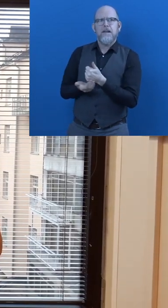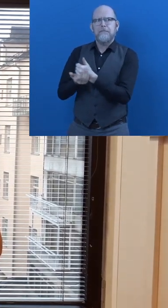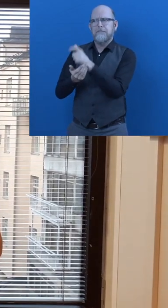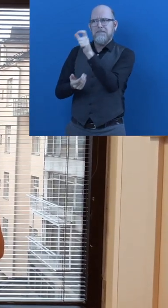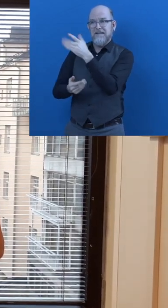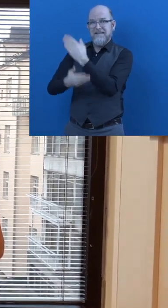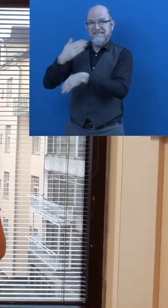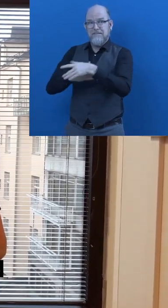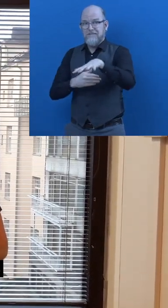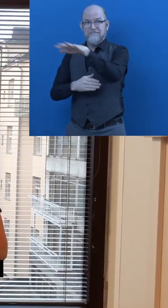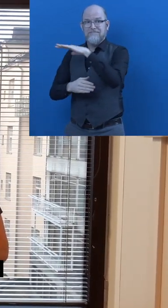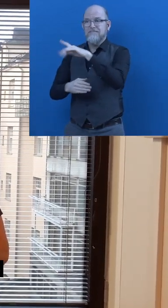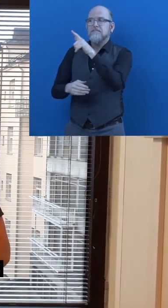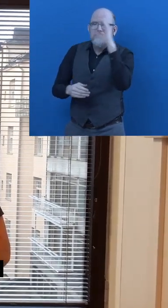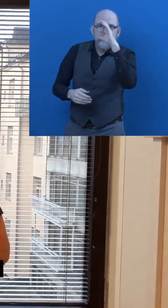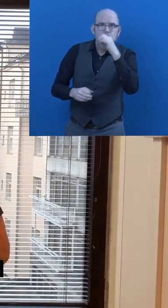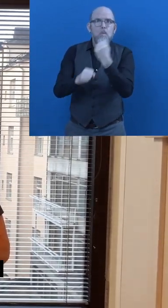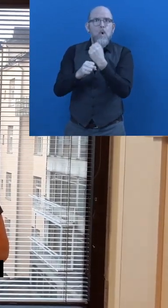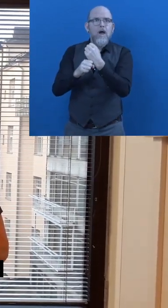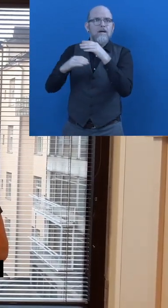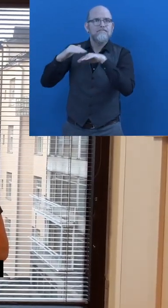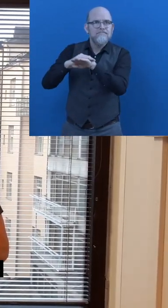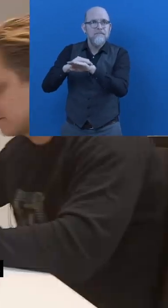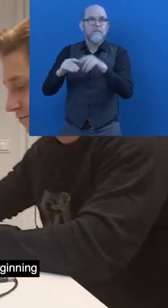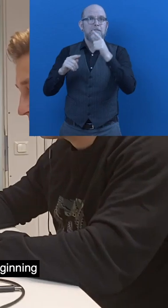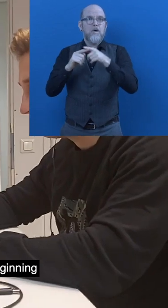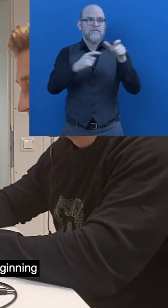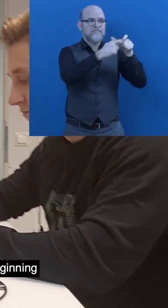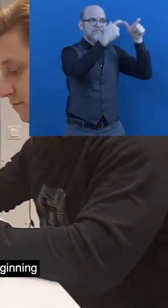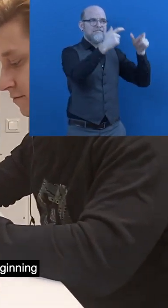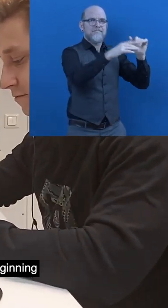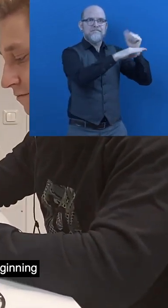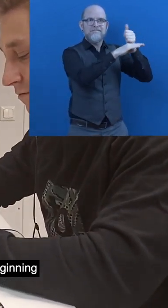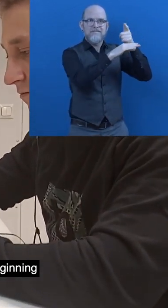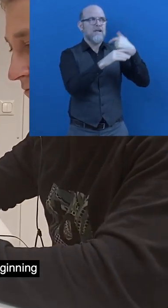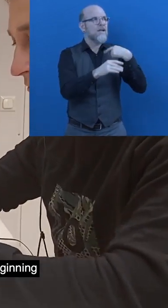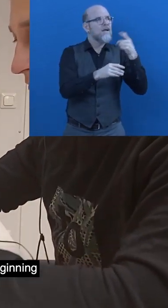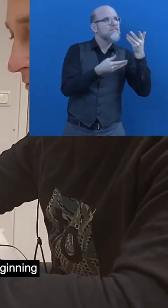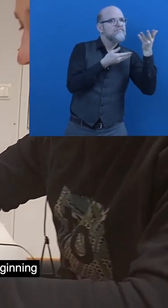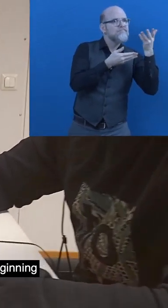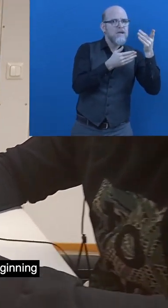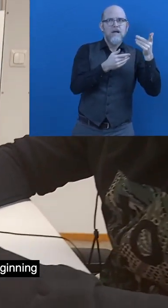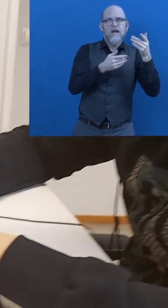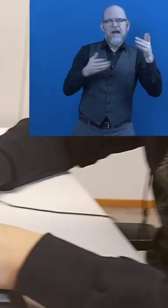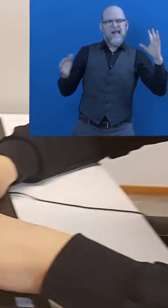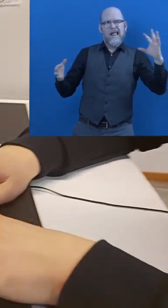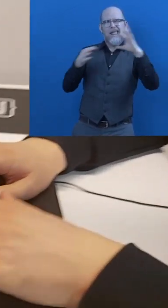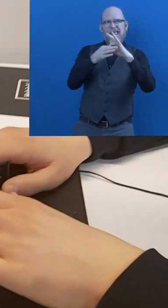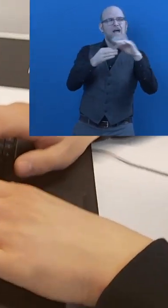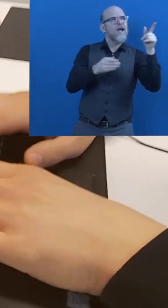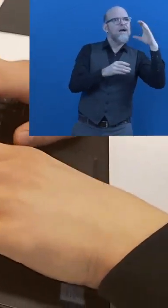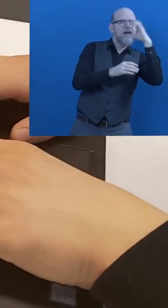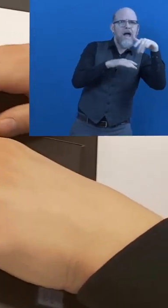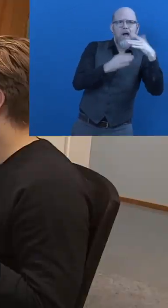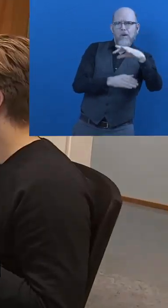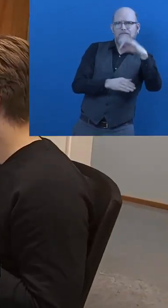persons with disabilities. We match the employee and the employer. And we provide support for them both from the beginning and as